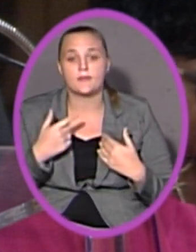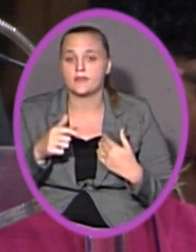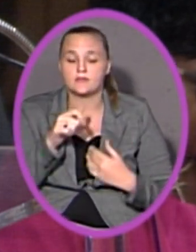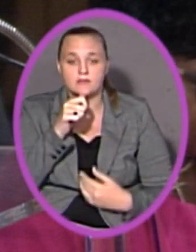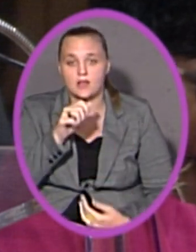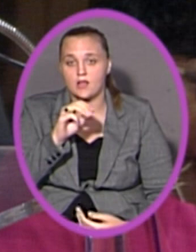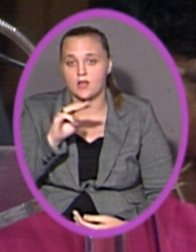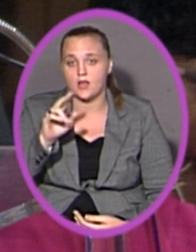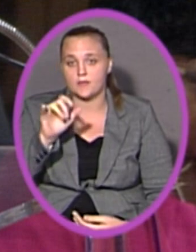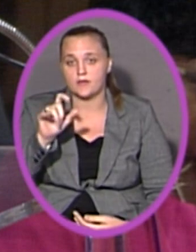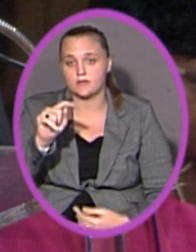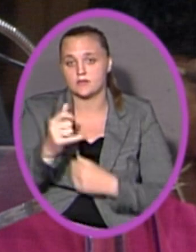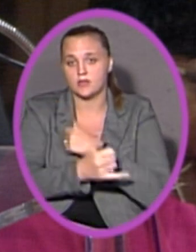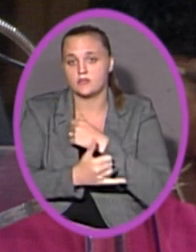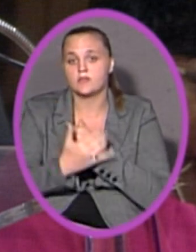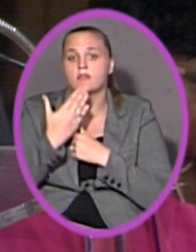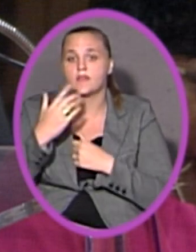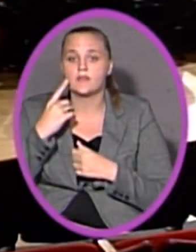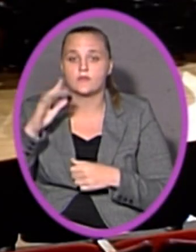country. Thank you for your time.